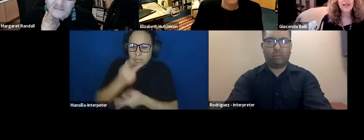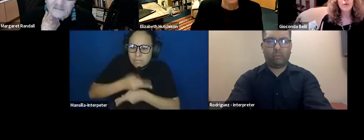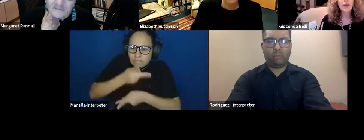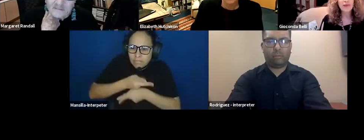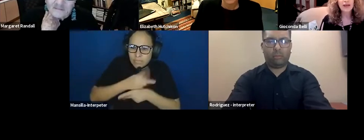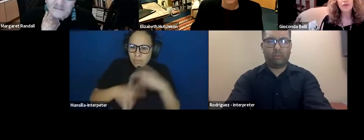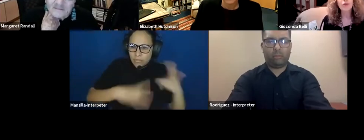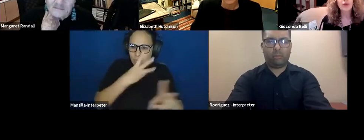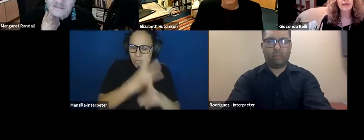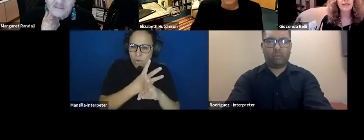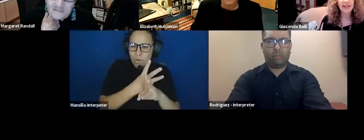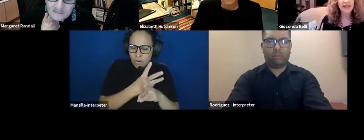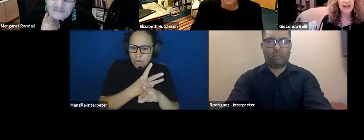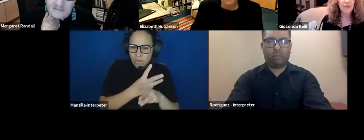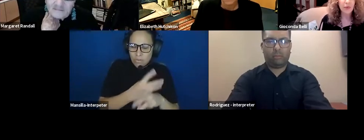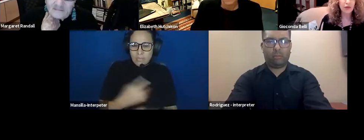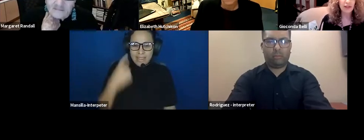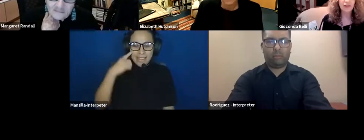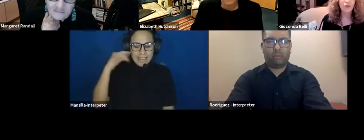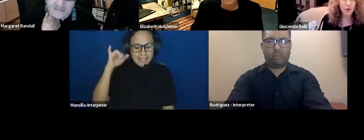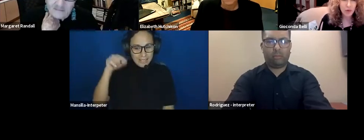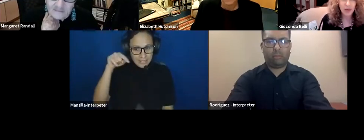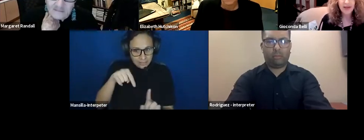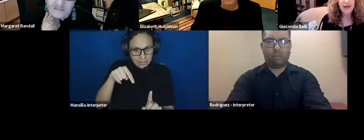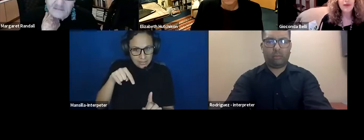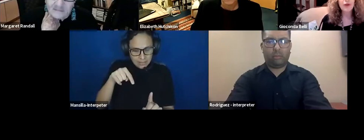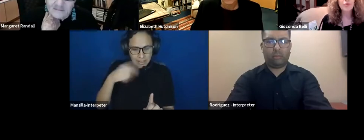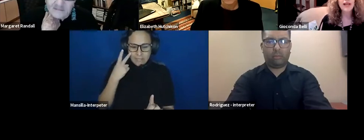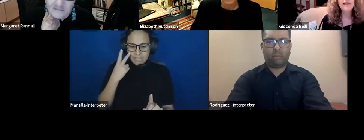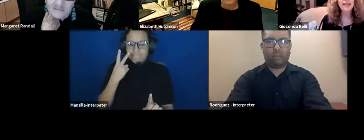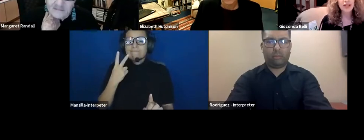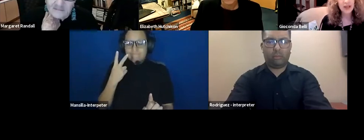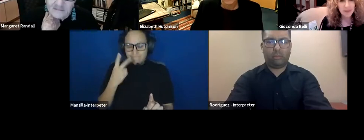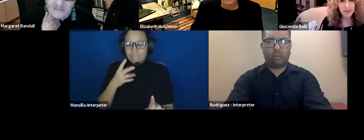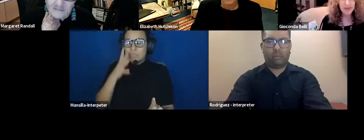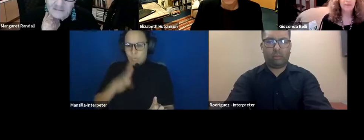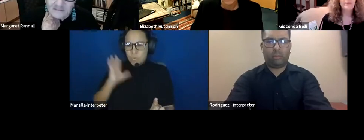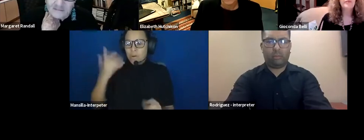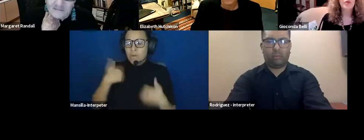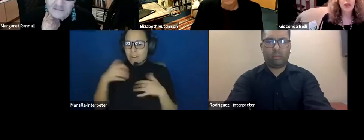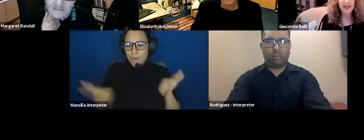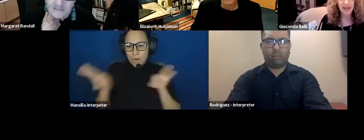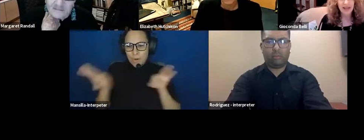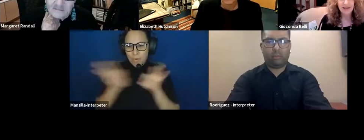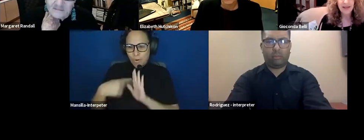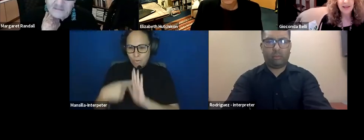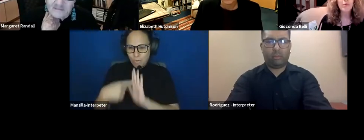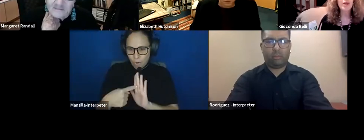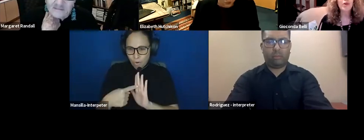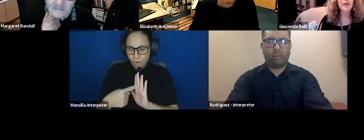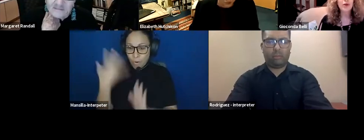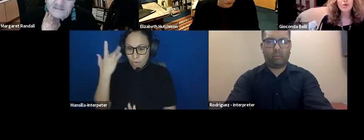I think women are going to have a very important role, because we have a chip for caring.